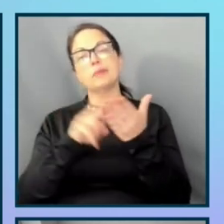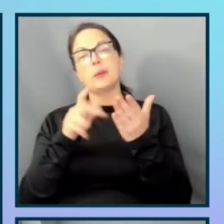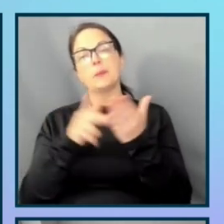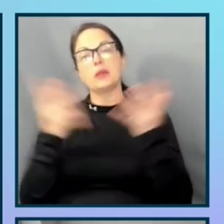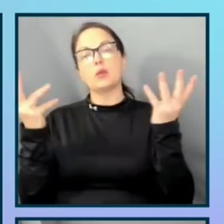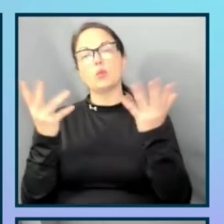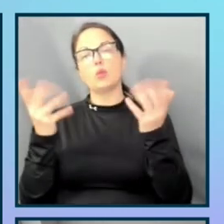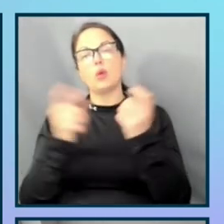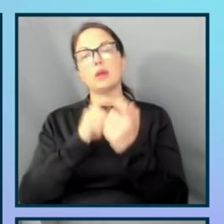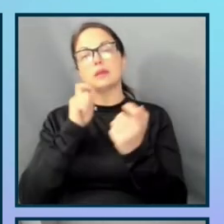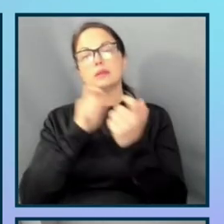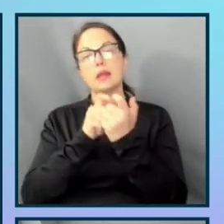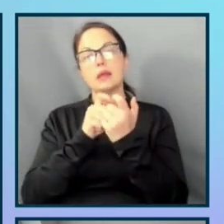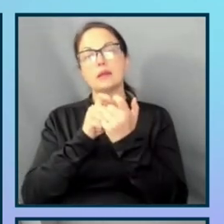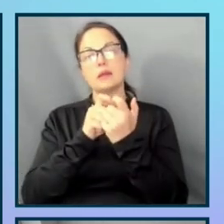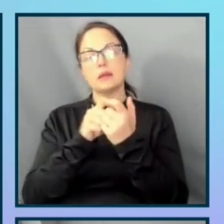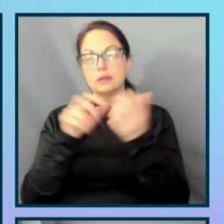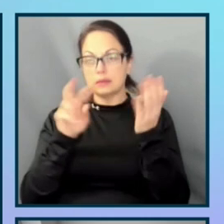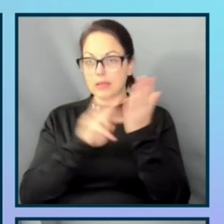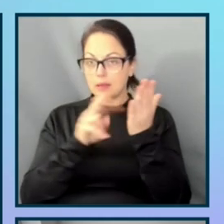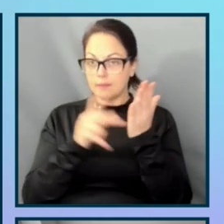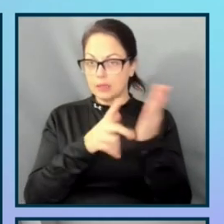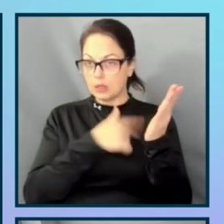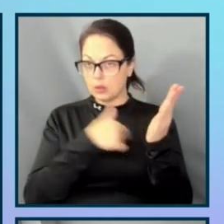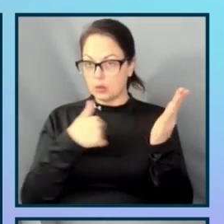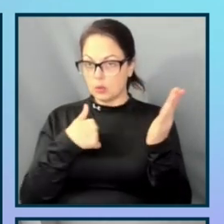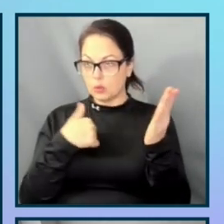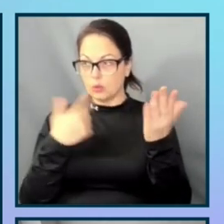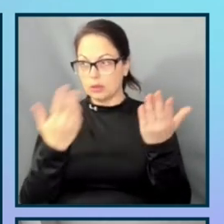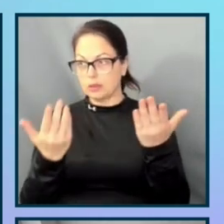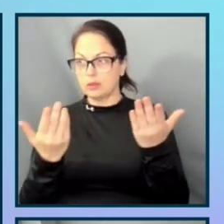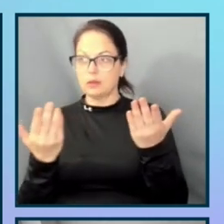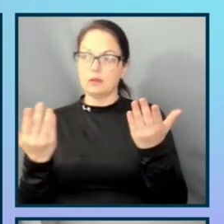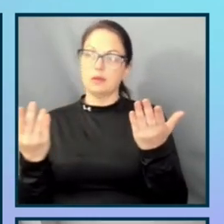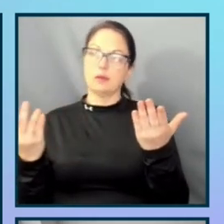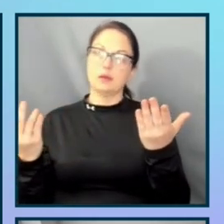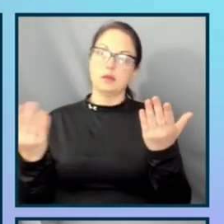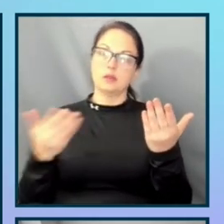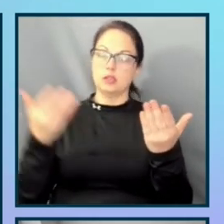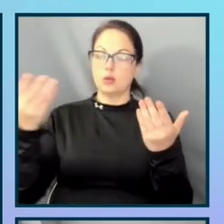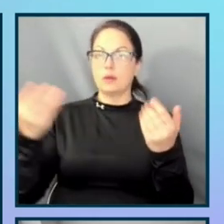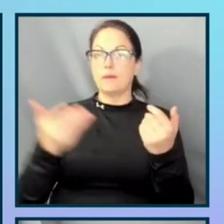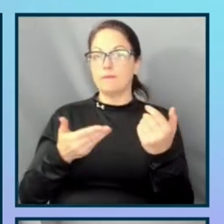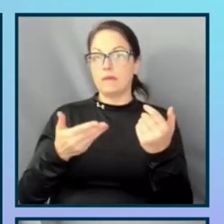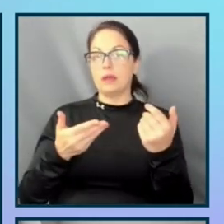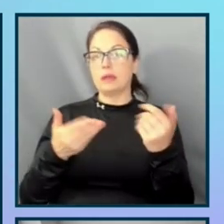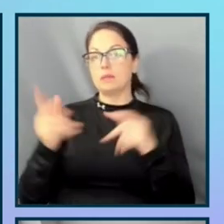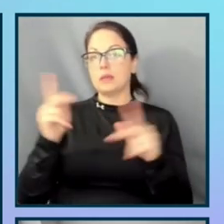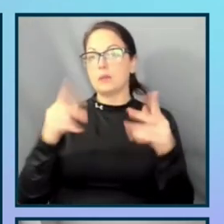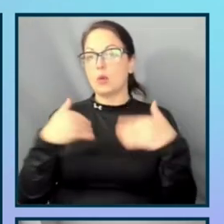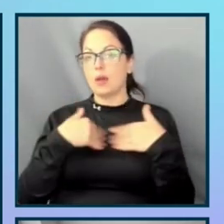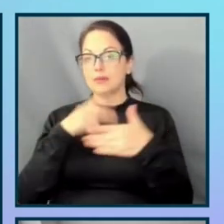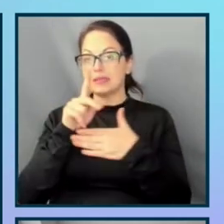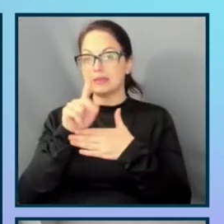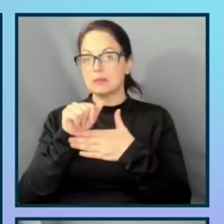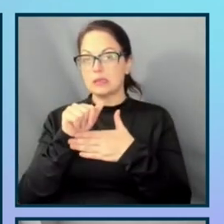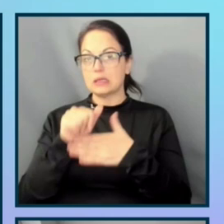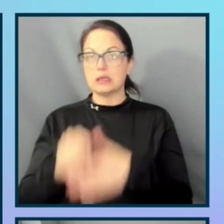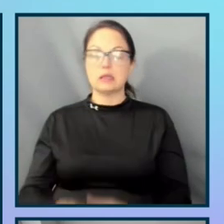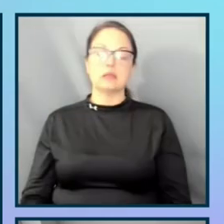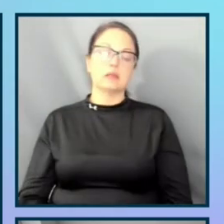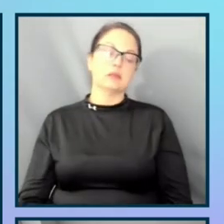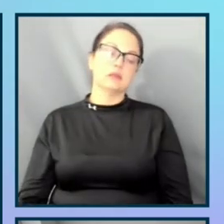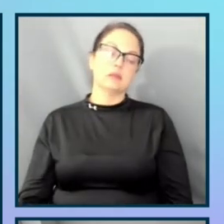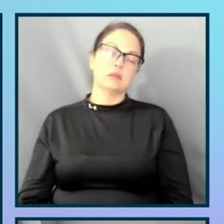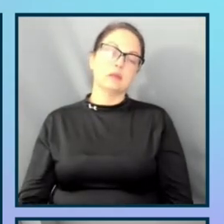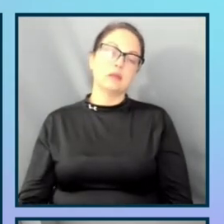that mean we're, you know, opening in the doors and inviting them in? Or, but, you know, just